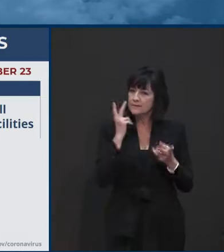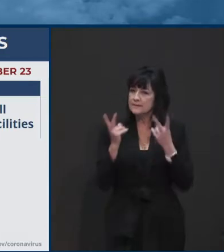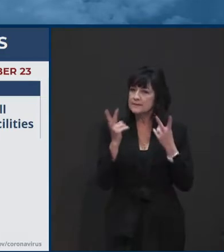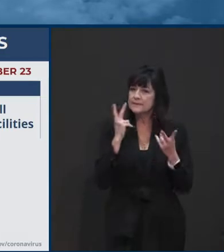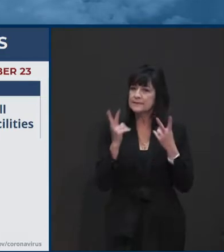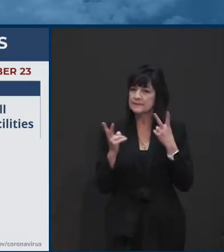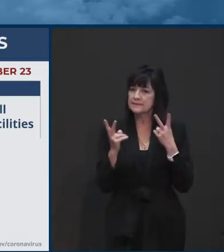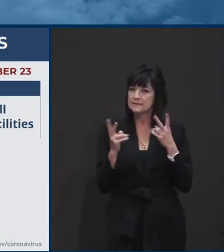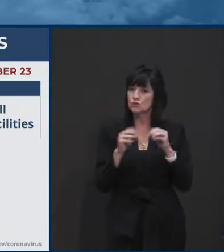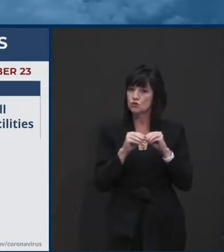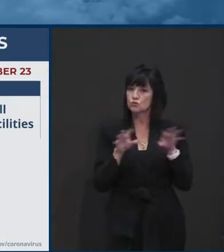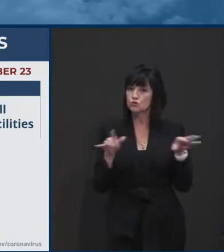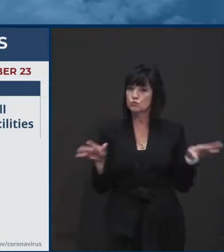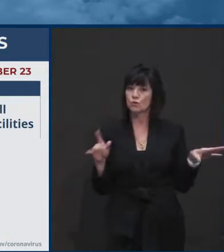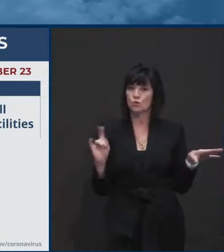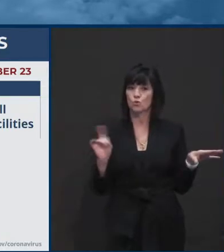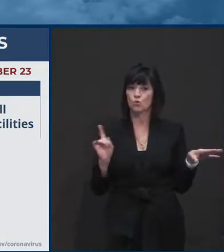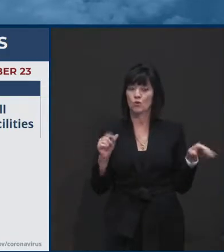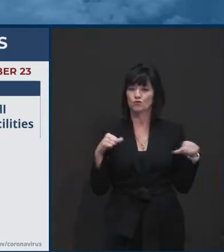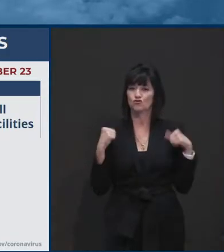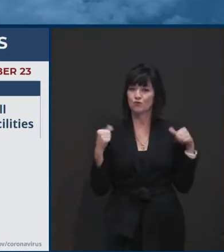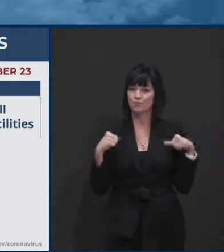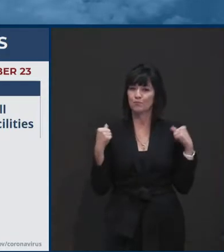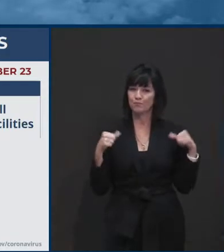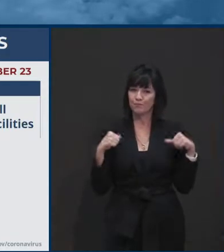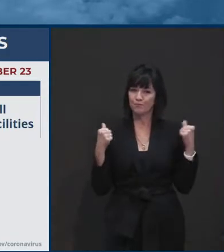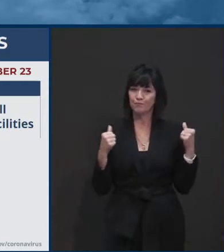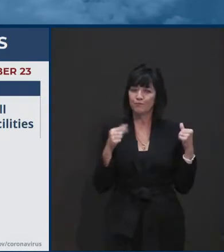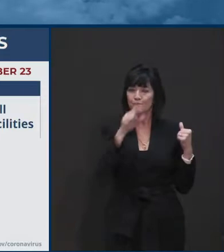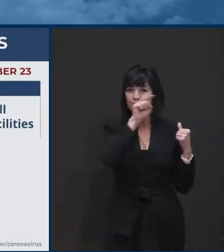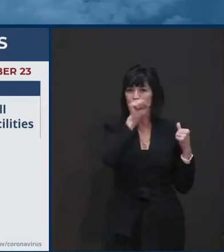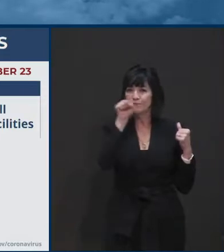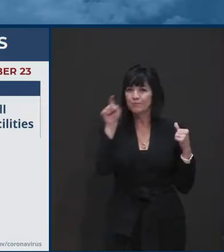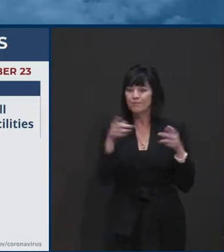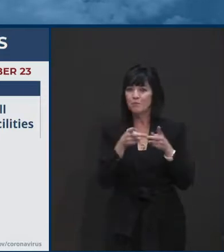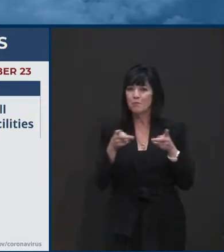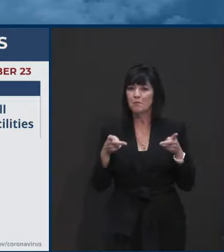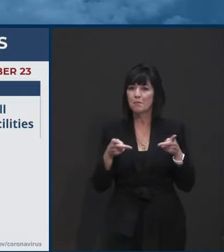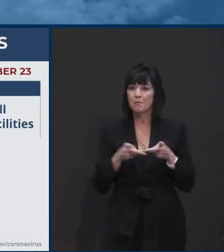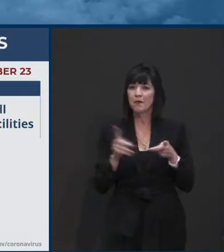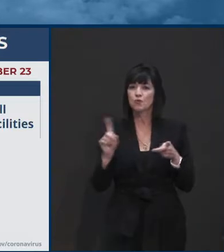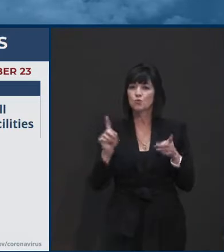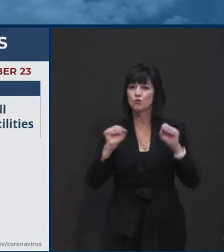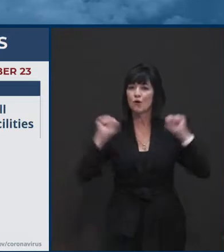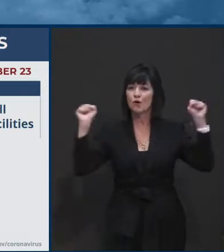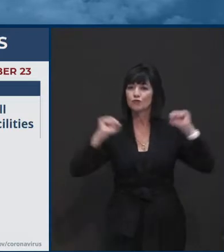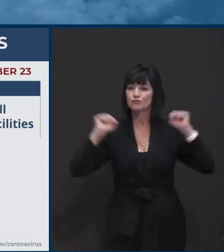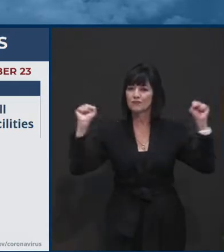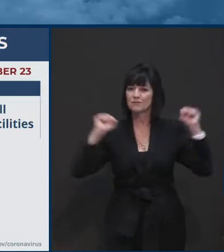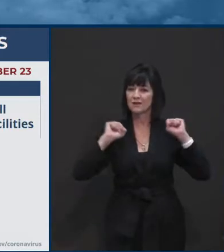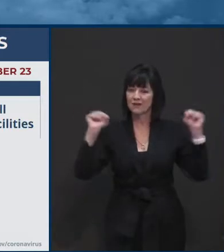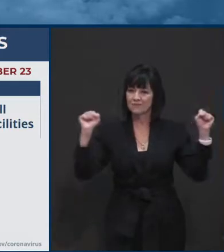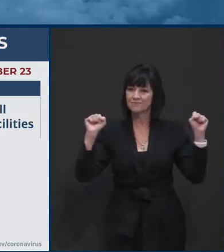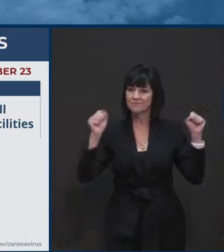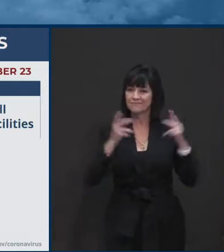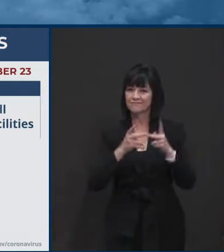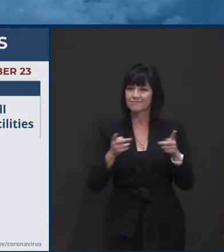in gyms and exercise facilities. And right now, uh, there are